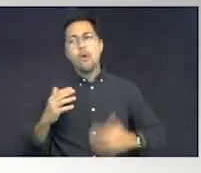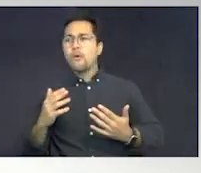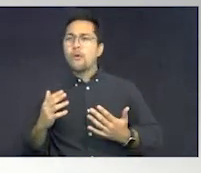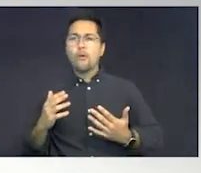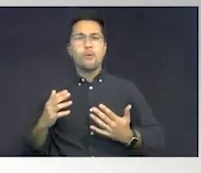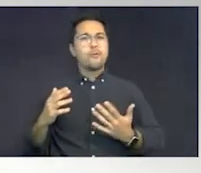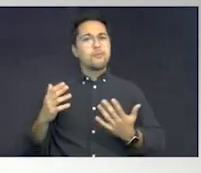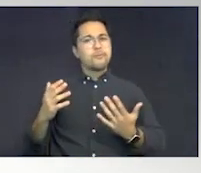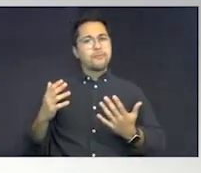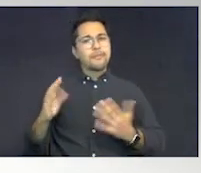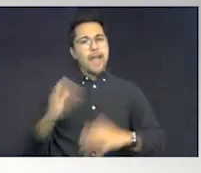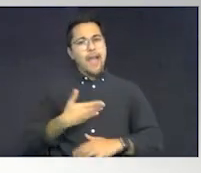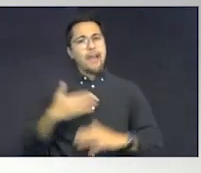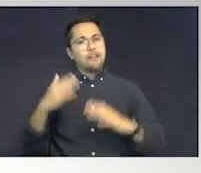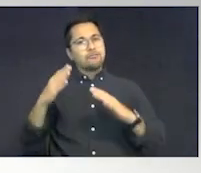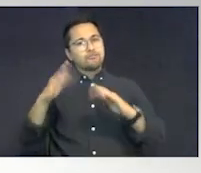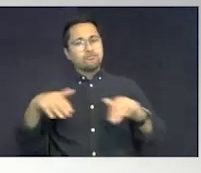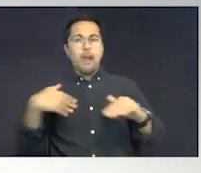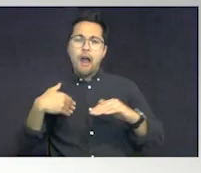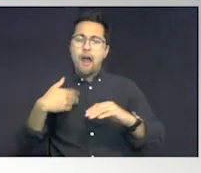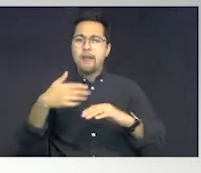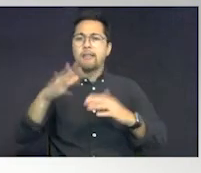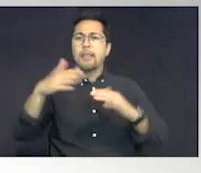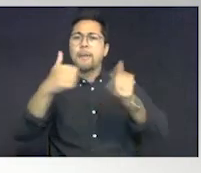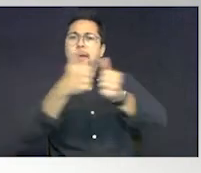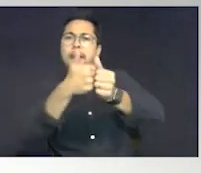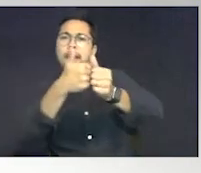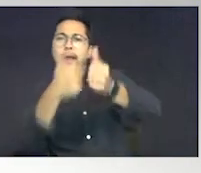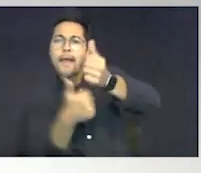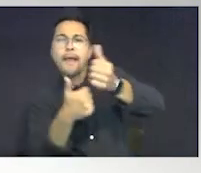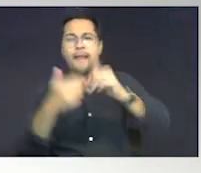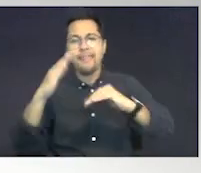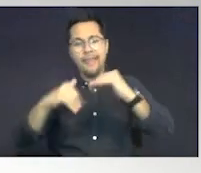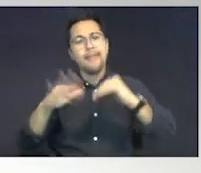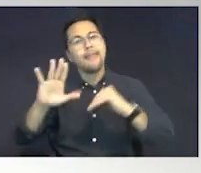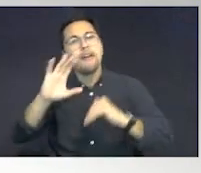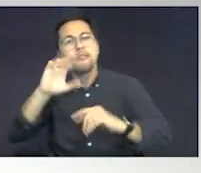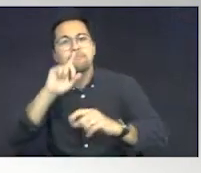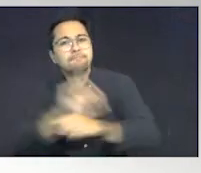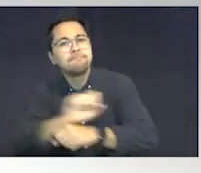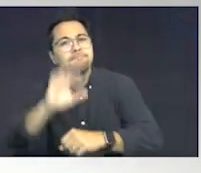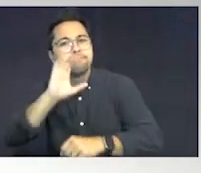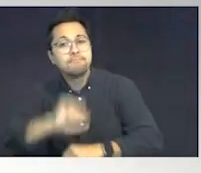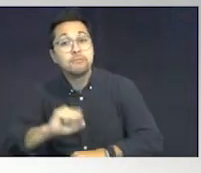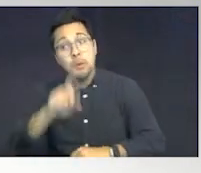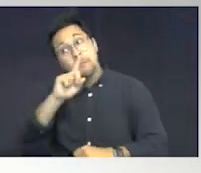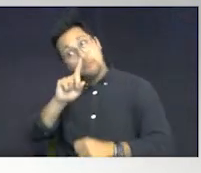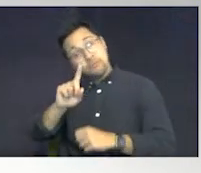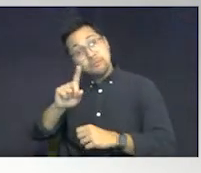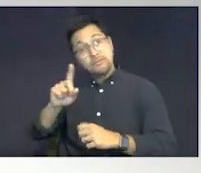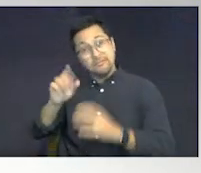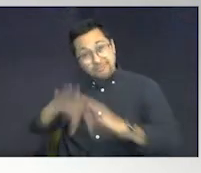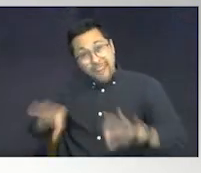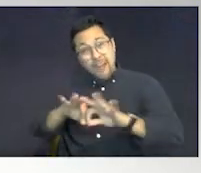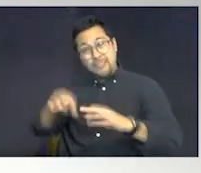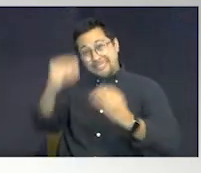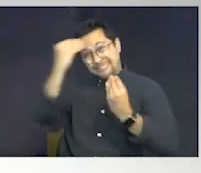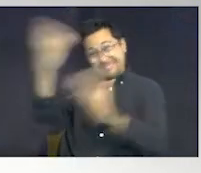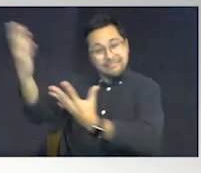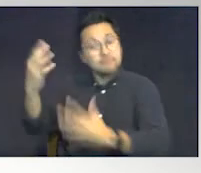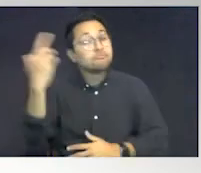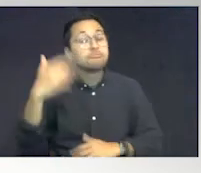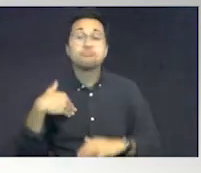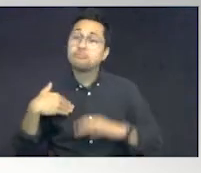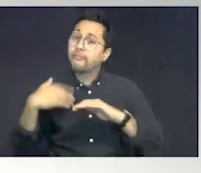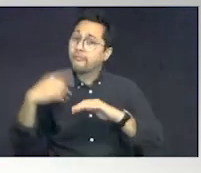younger than the chronological age. So it's very vital that you tell the officers that information. Because on